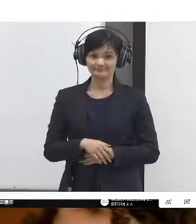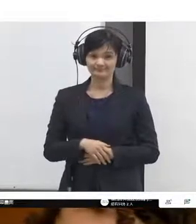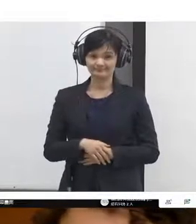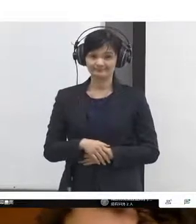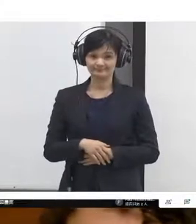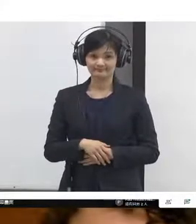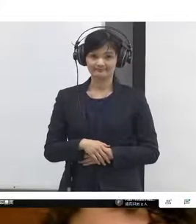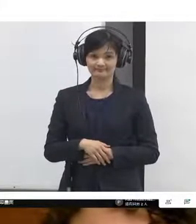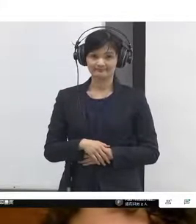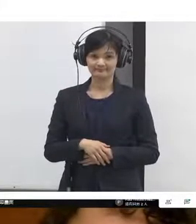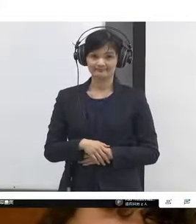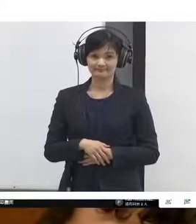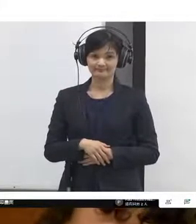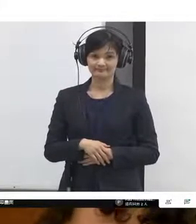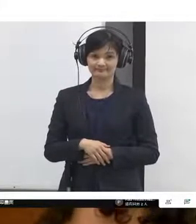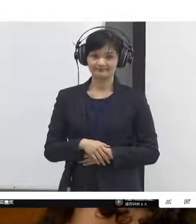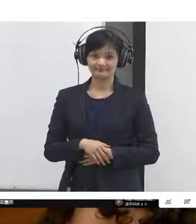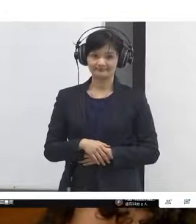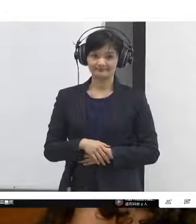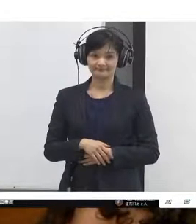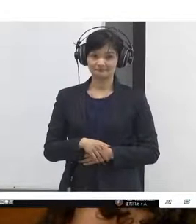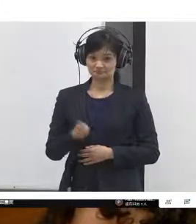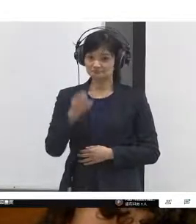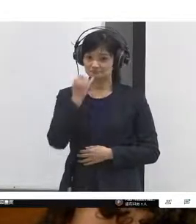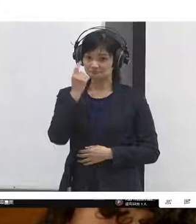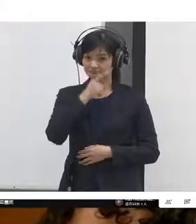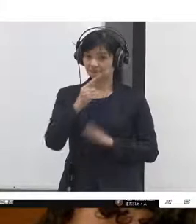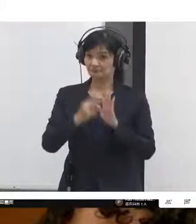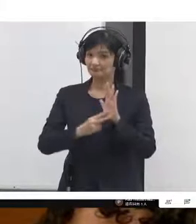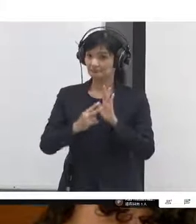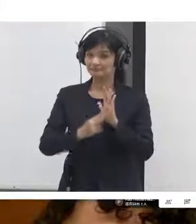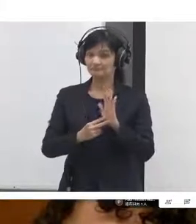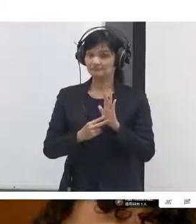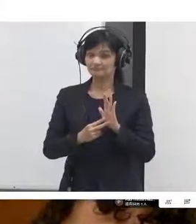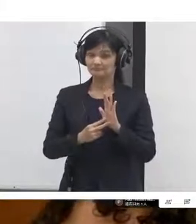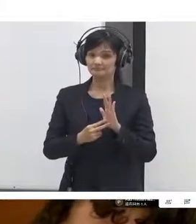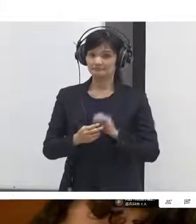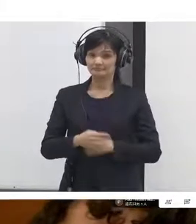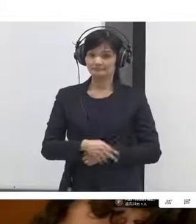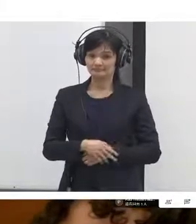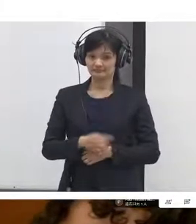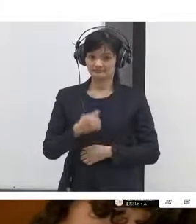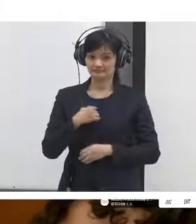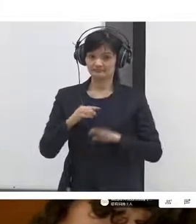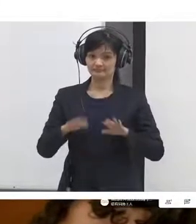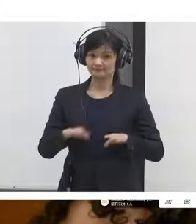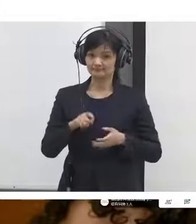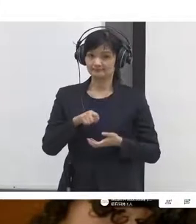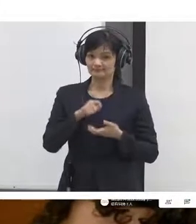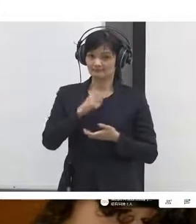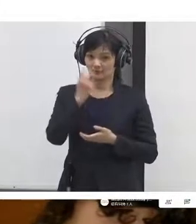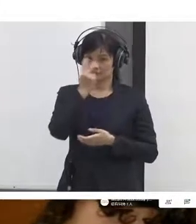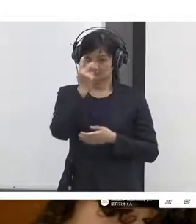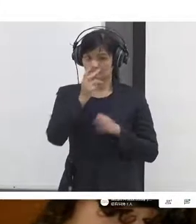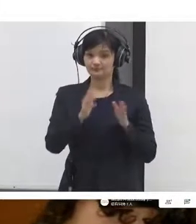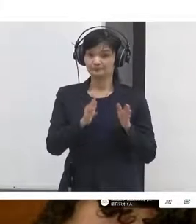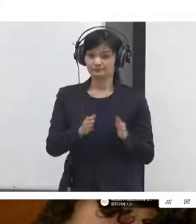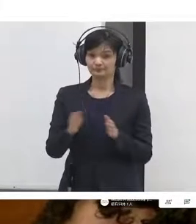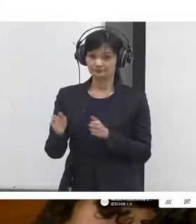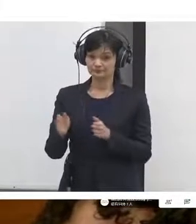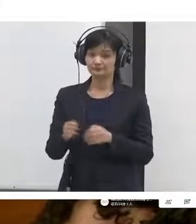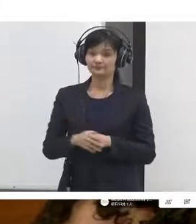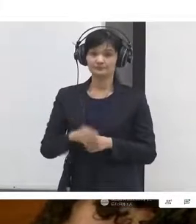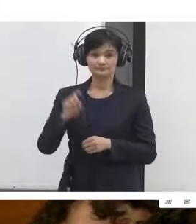what is the governance within the extinction rebellion do you have any written